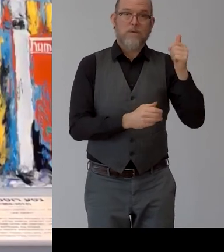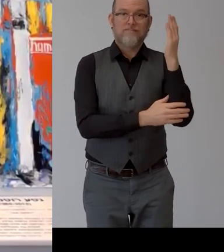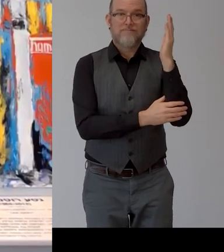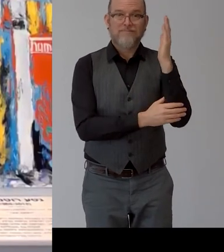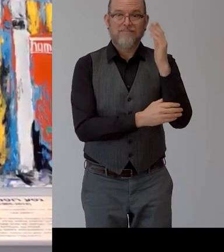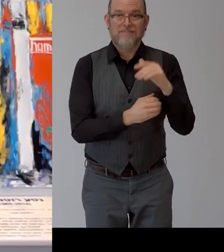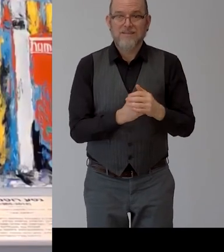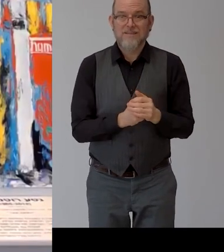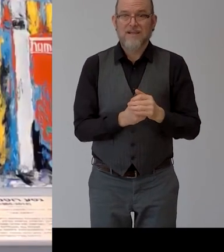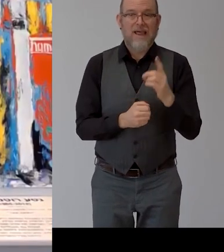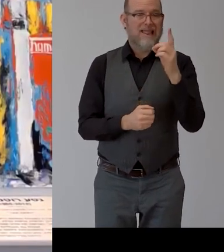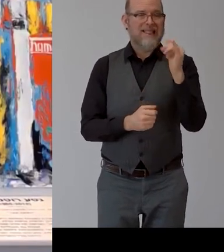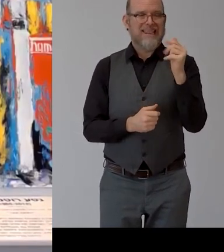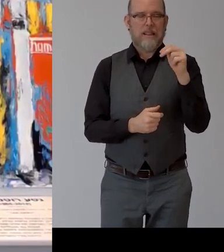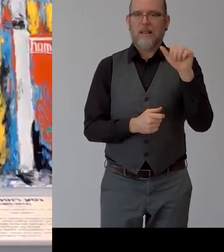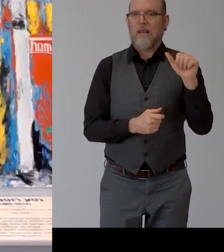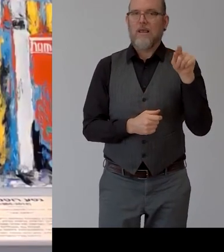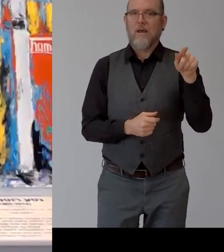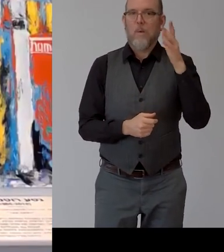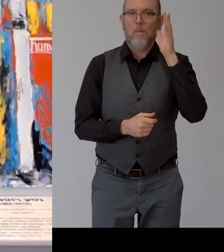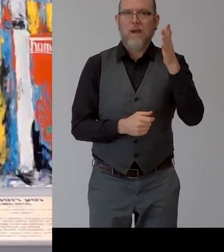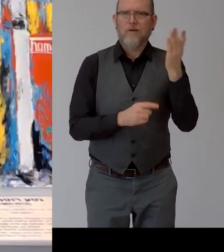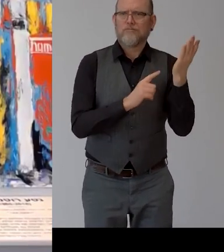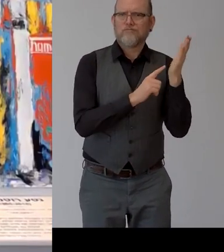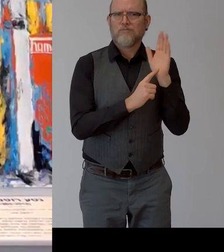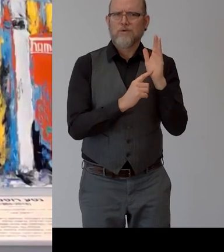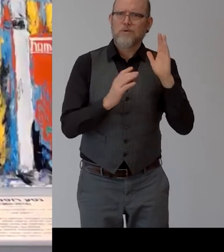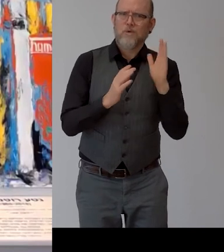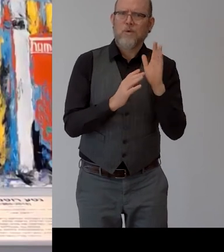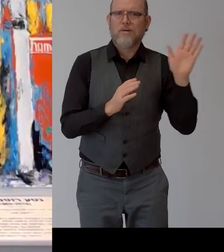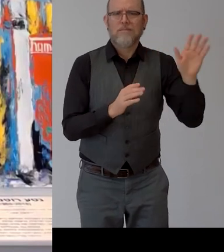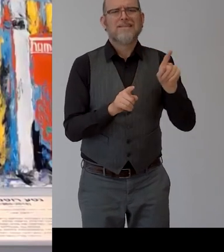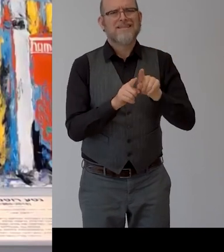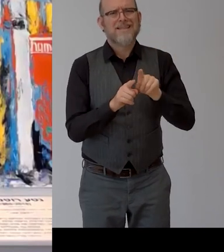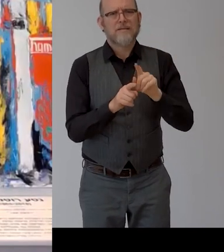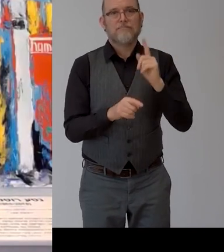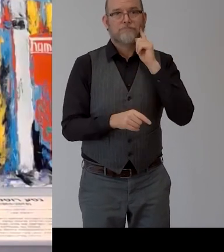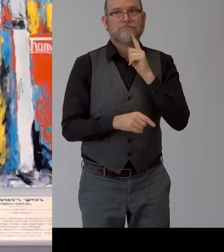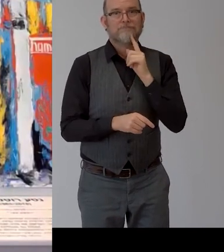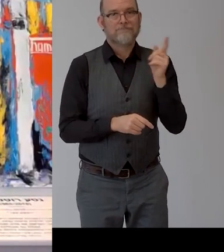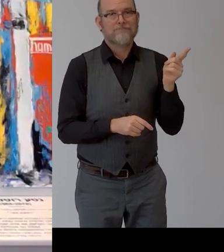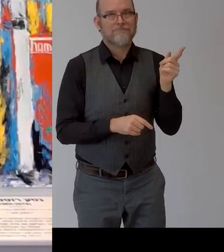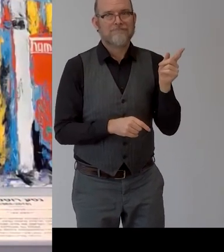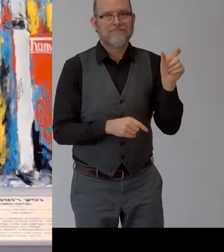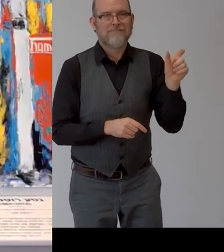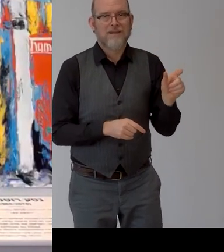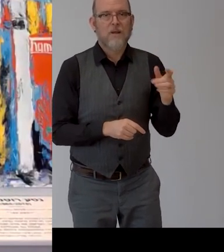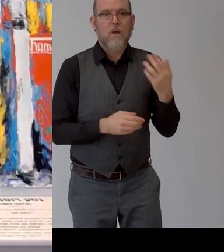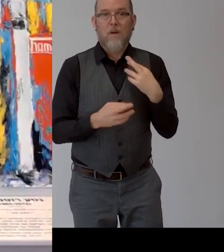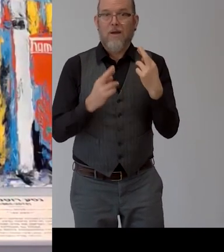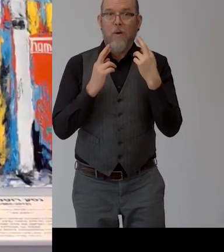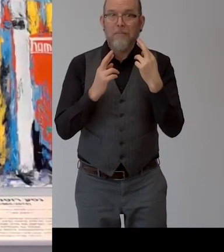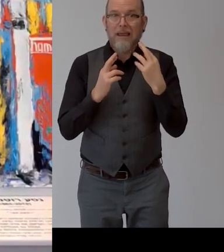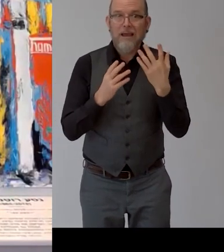amazing lady she will introduce herself and she happens to be also a deaf and uh we would love to hear from you dina